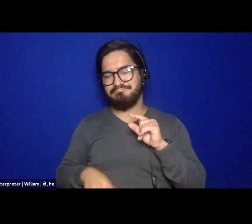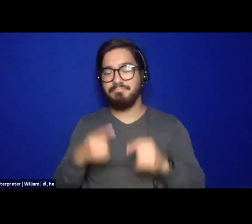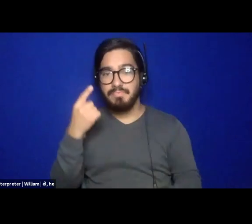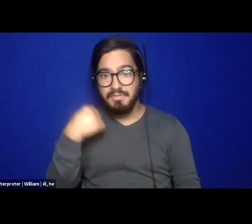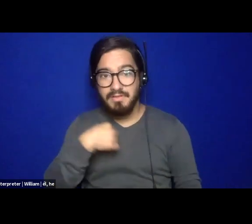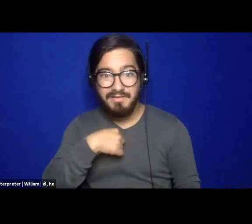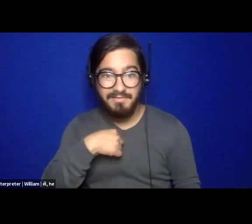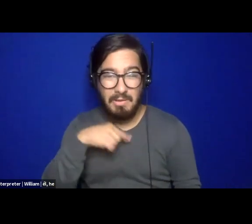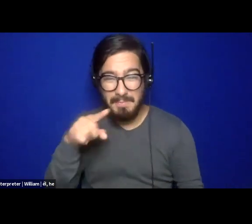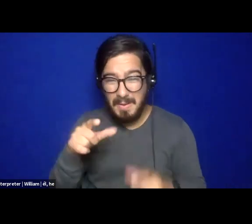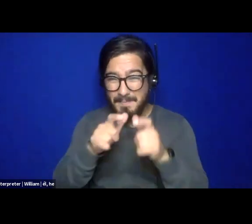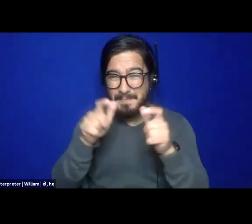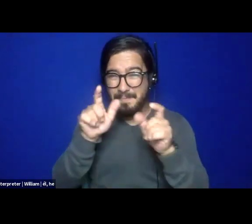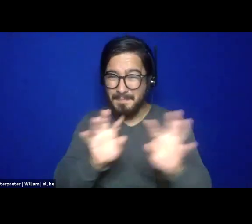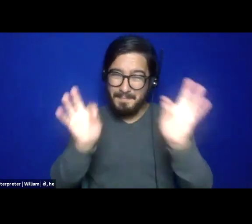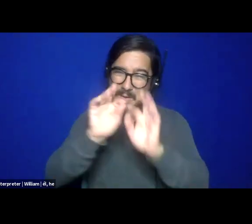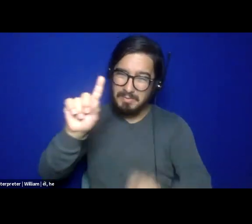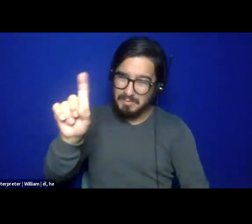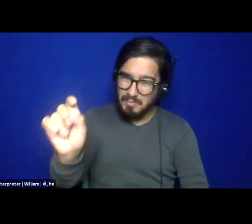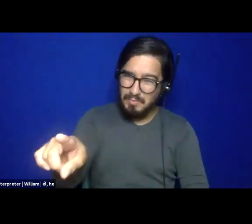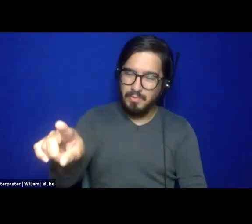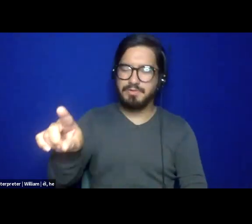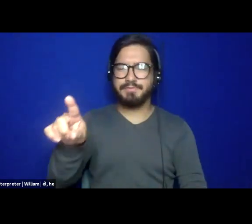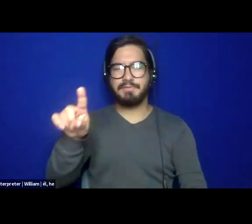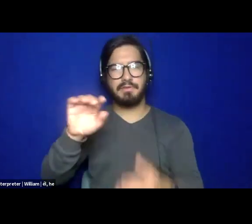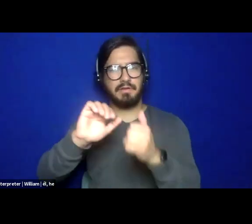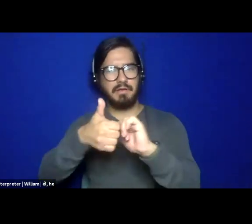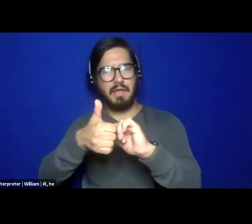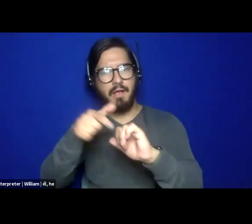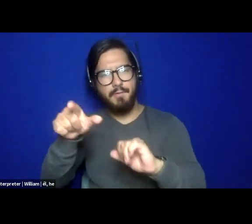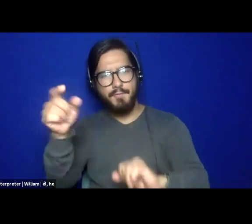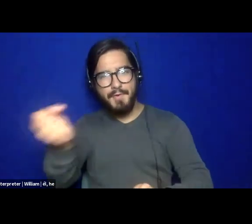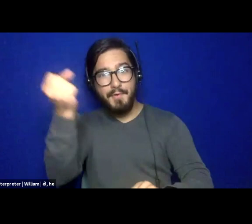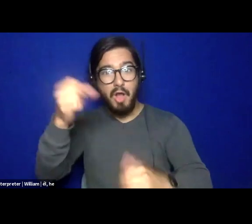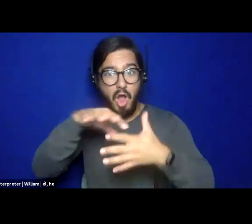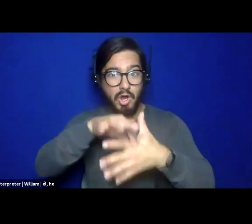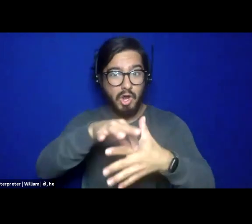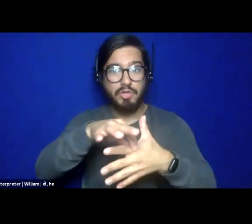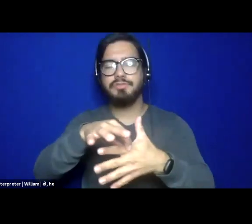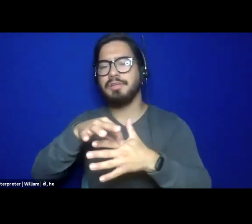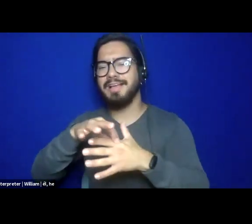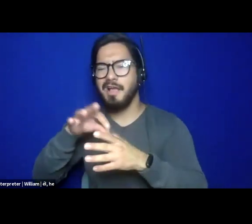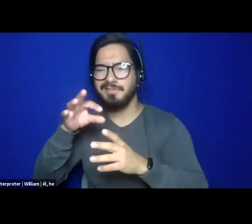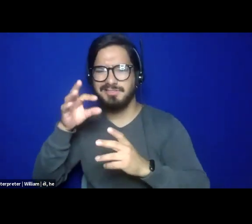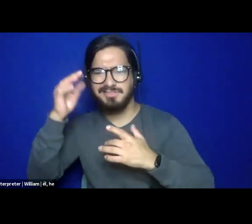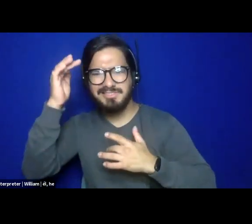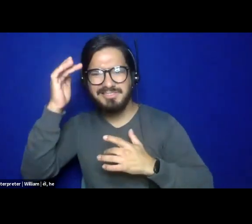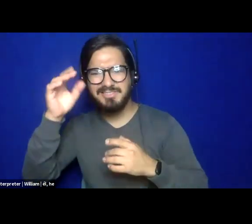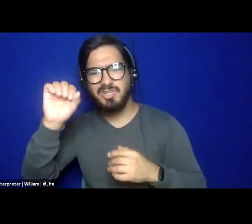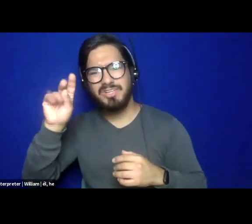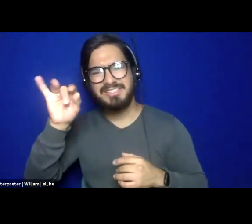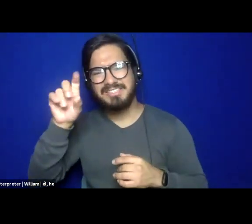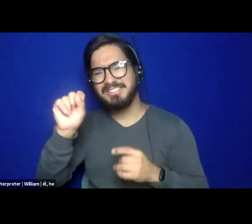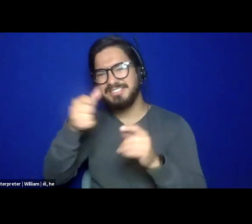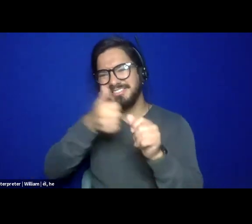big questions is how do we hold the context and conditions of the lives specifically of queer and trans people of color in my work